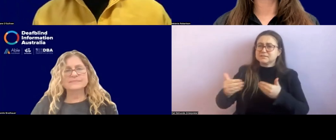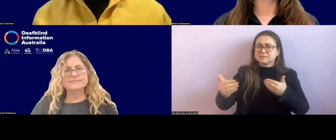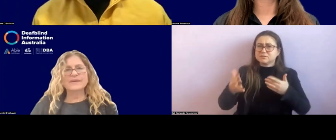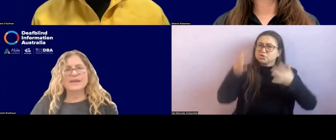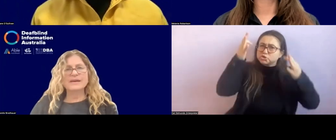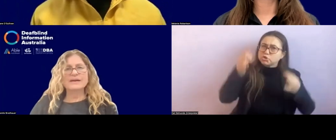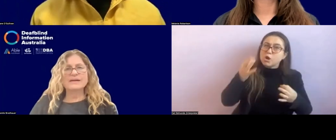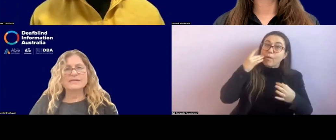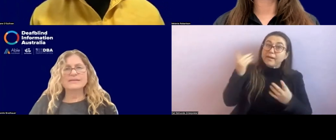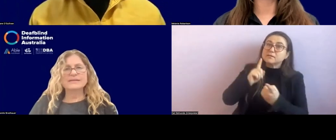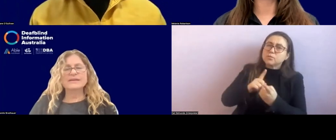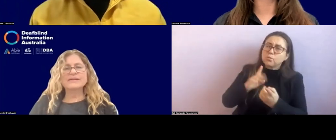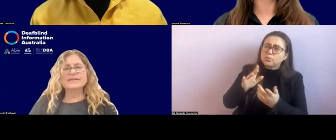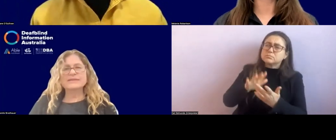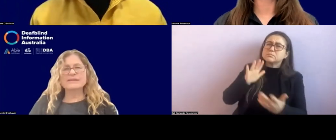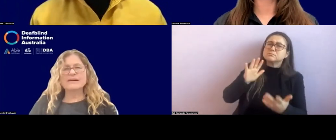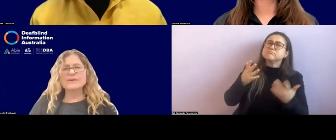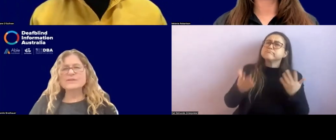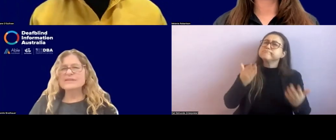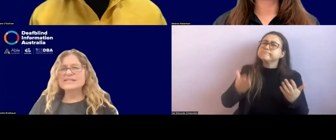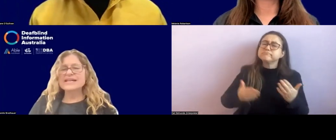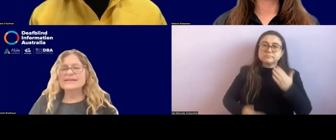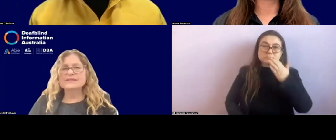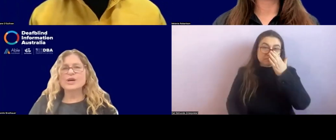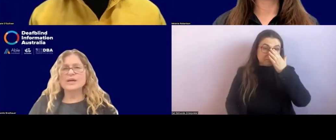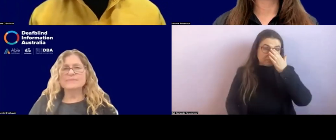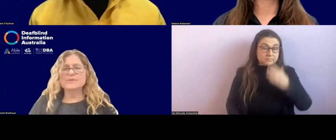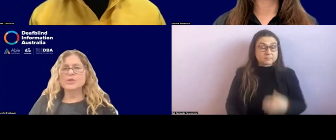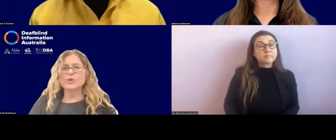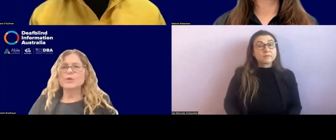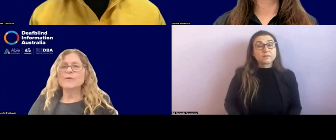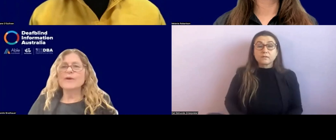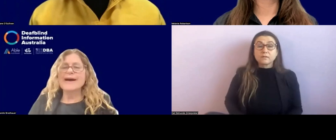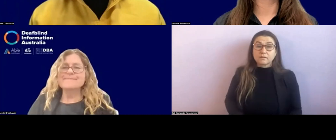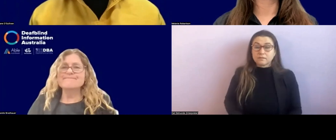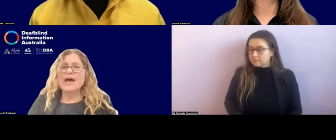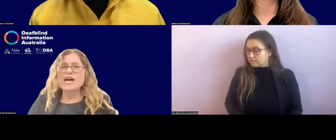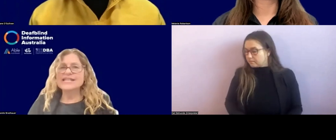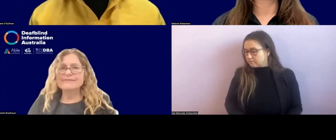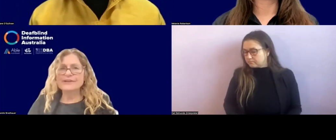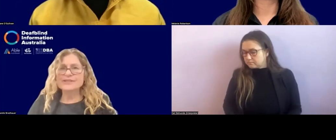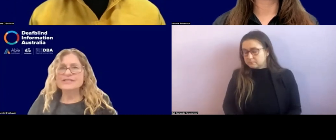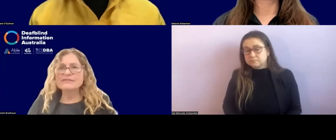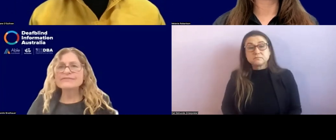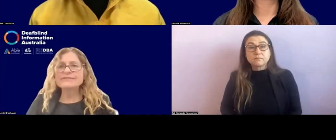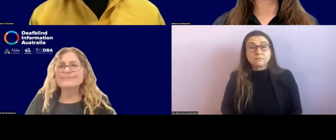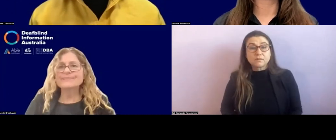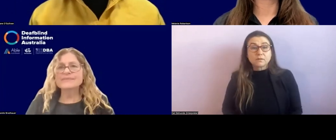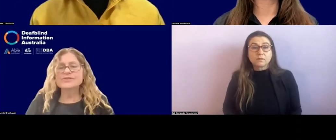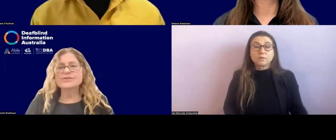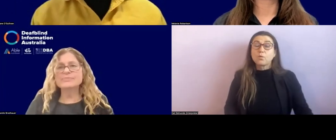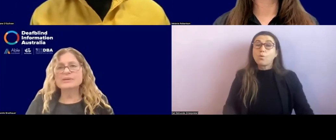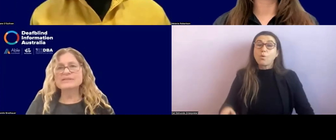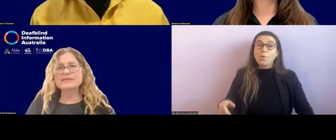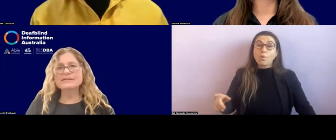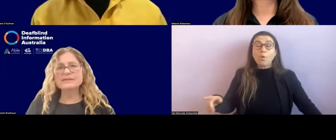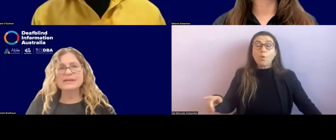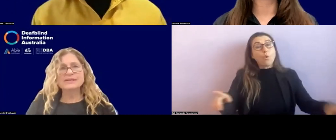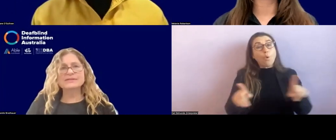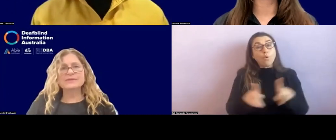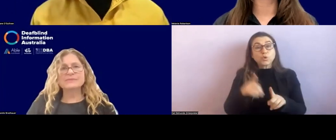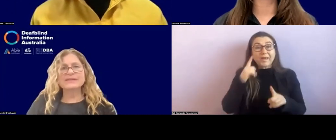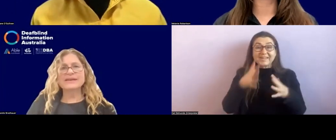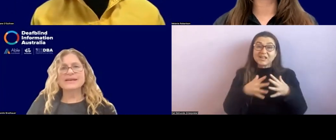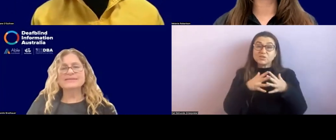when and where. I, I, also think taking the time to, um, identify yourself to the person.